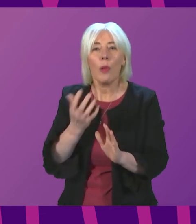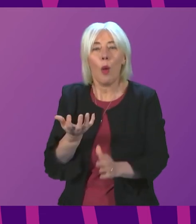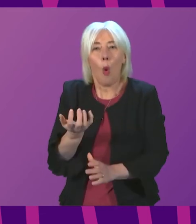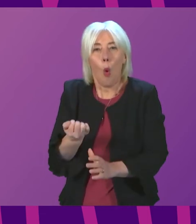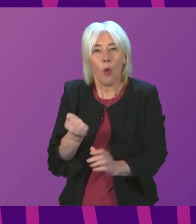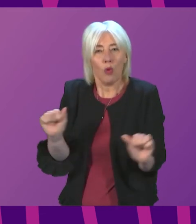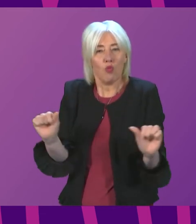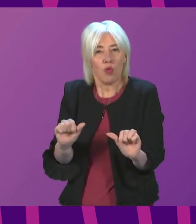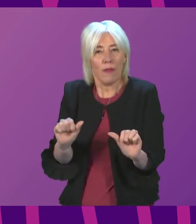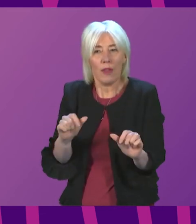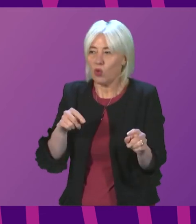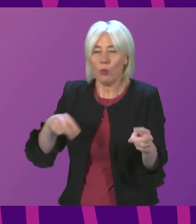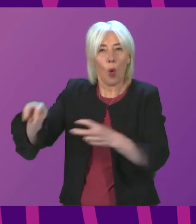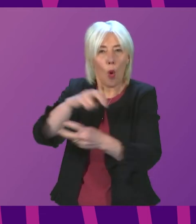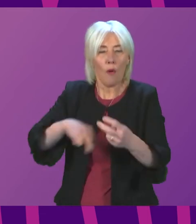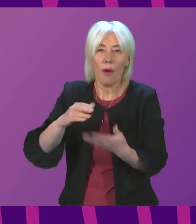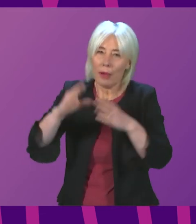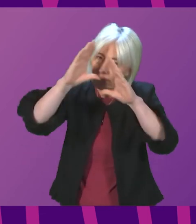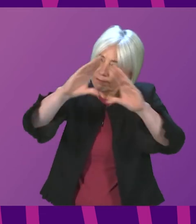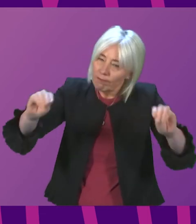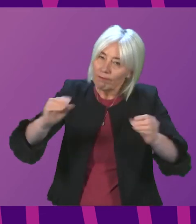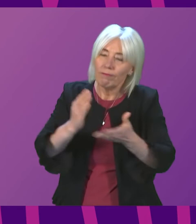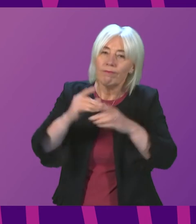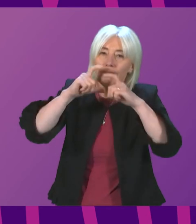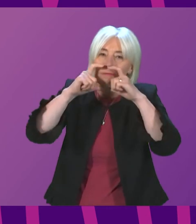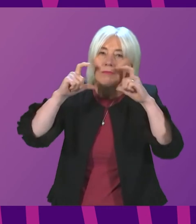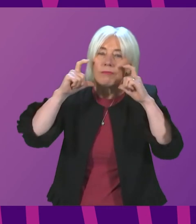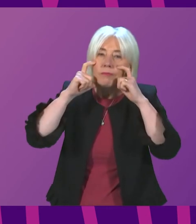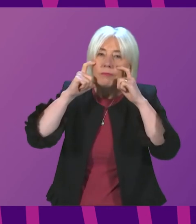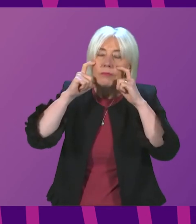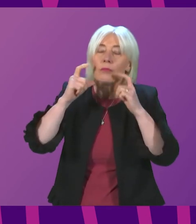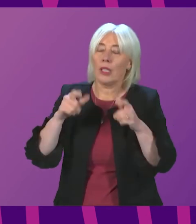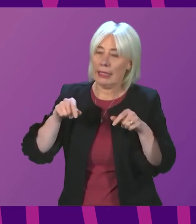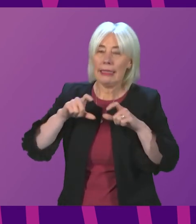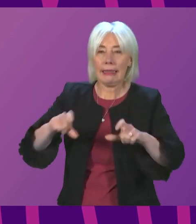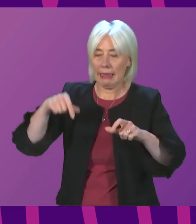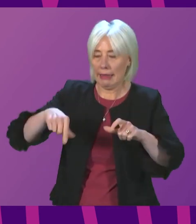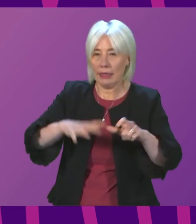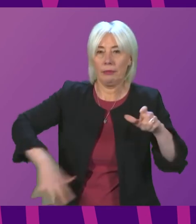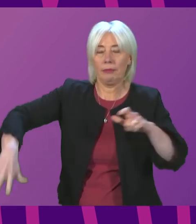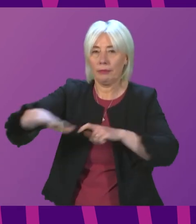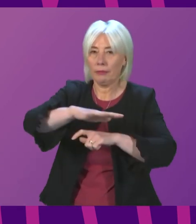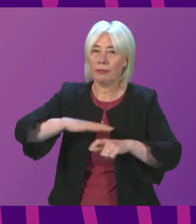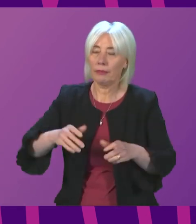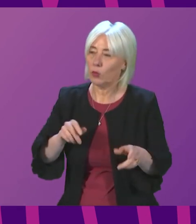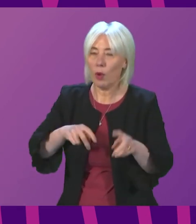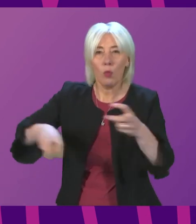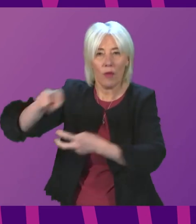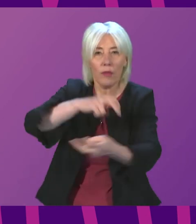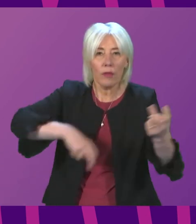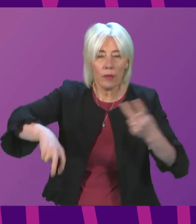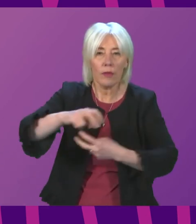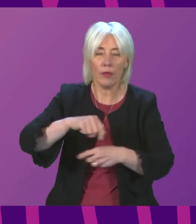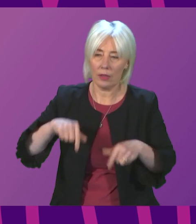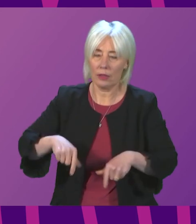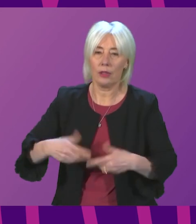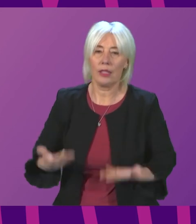and I will just take this opportunity to remind members that COVID-related measures are in place and that face coverings should be worn when moving